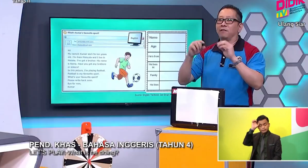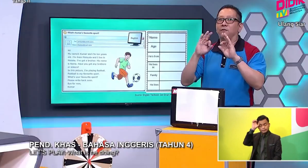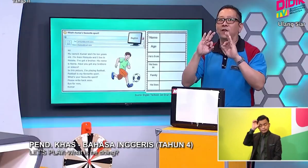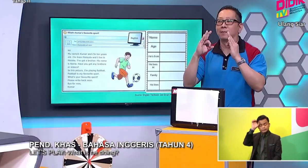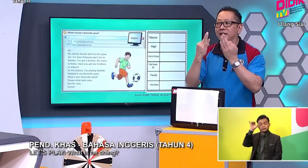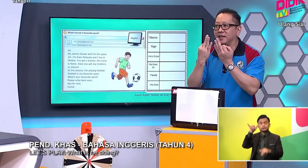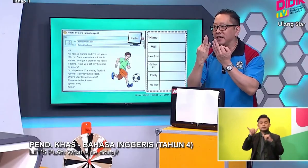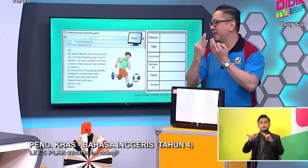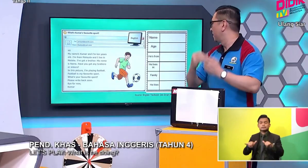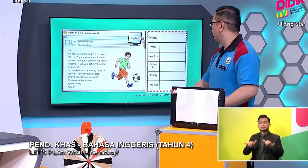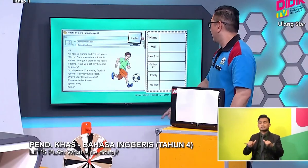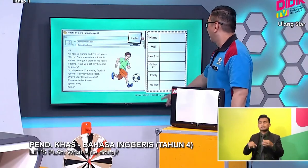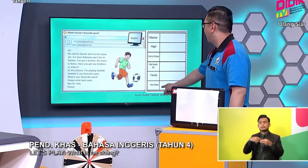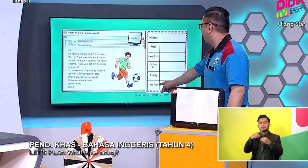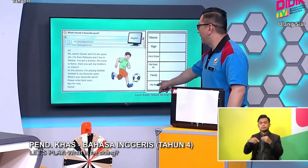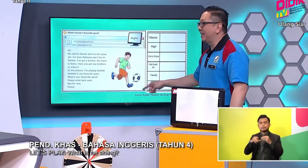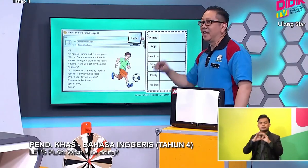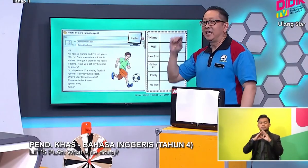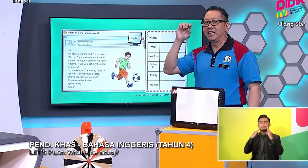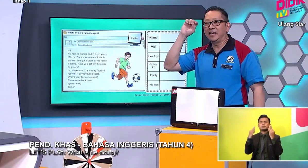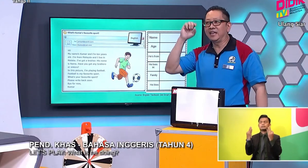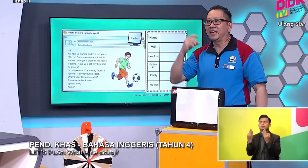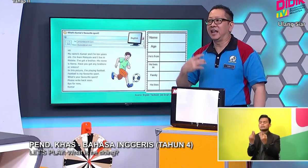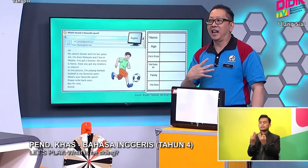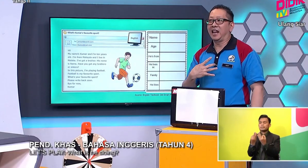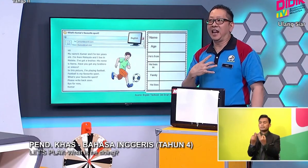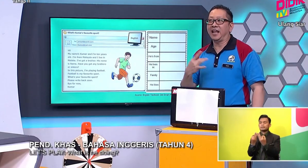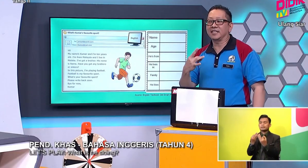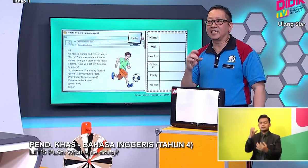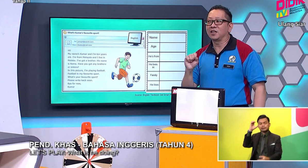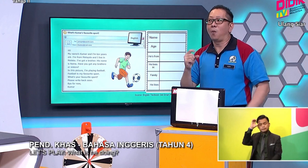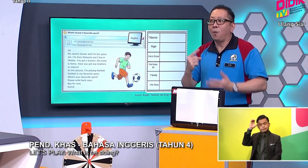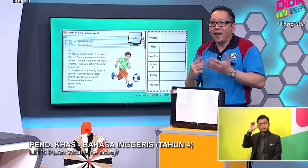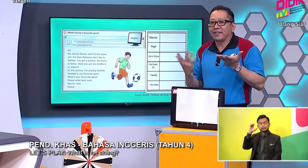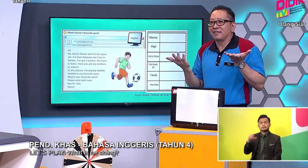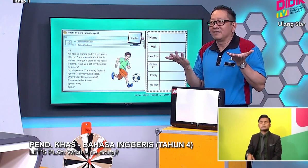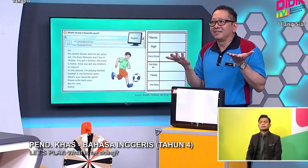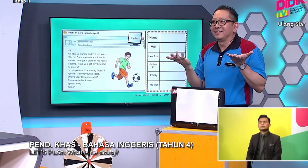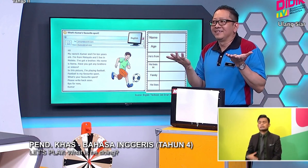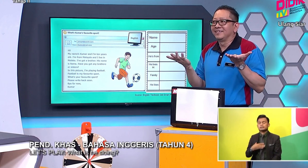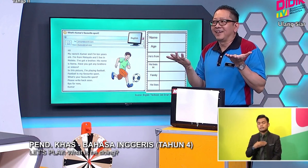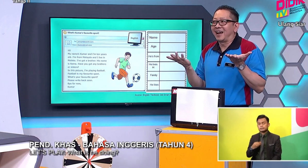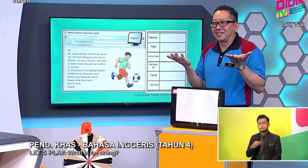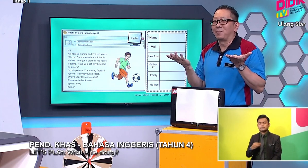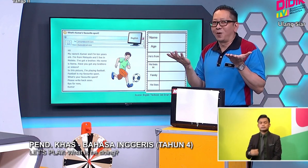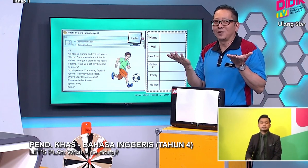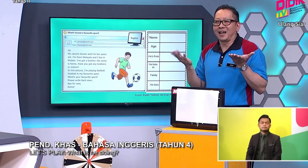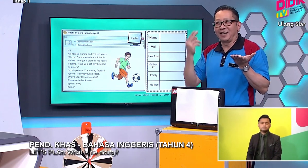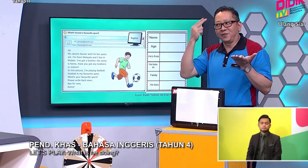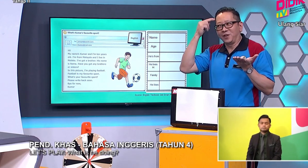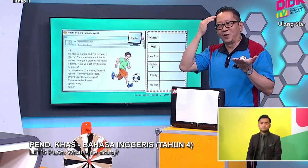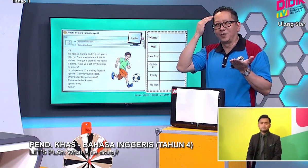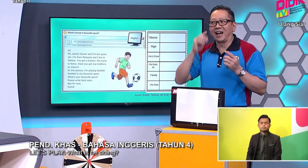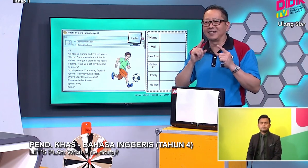About The Family And Then He Likes What Okay I Suppose